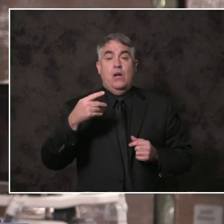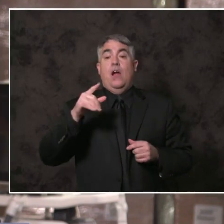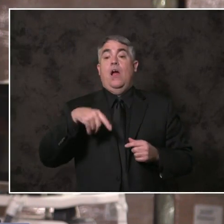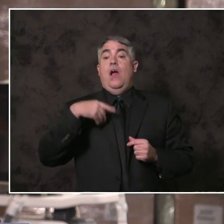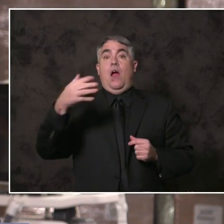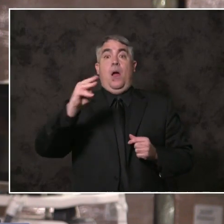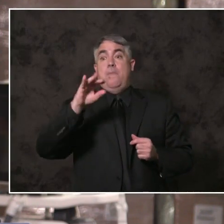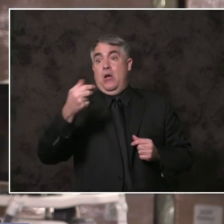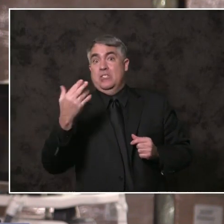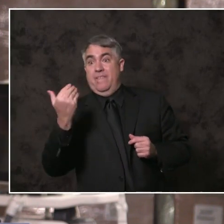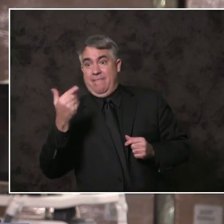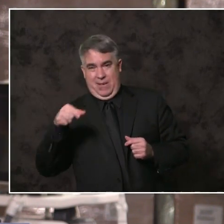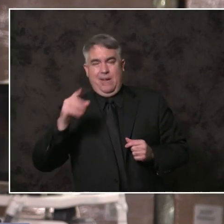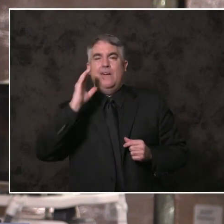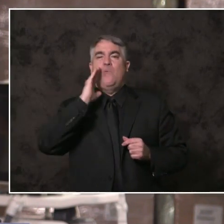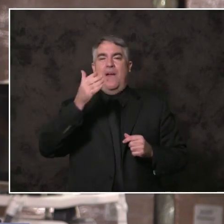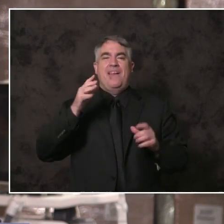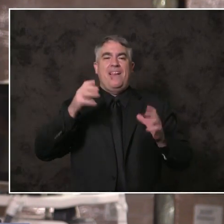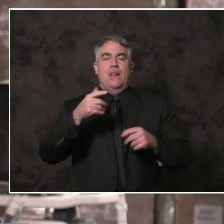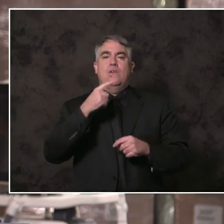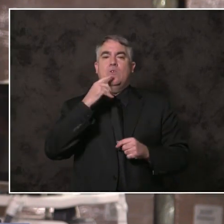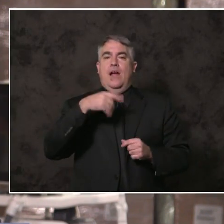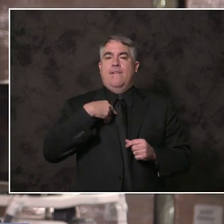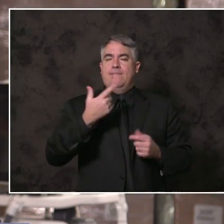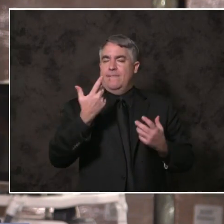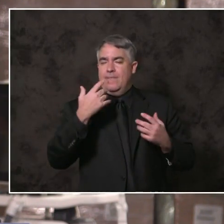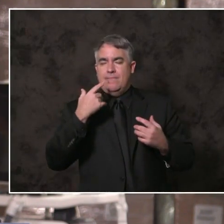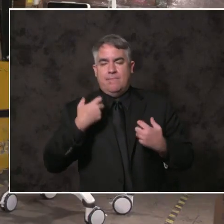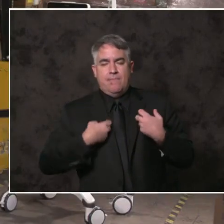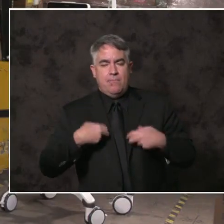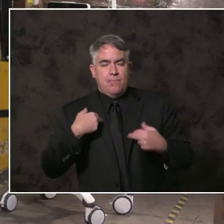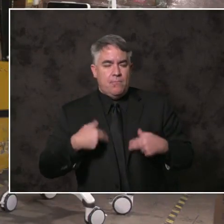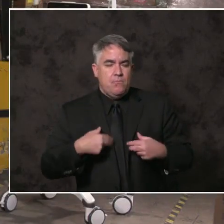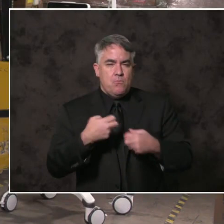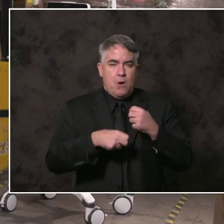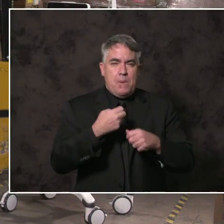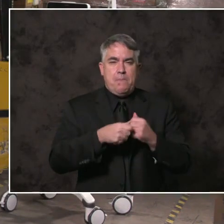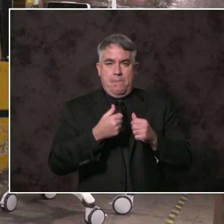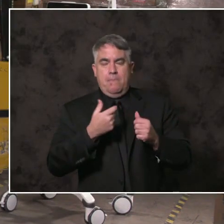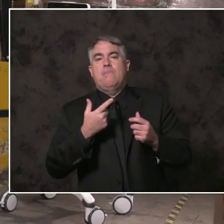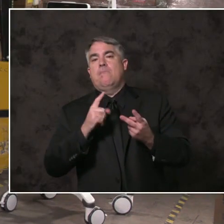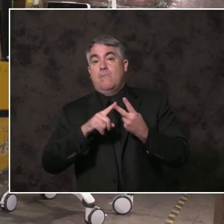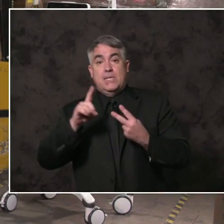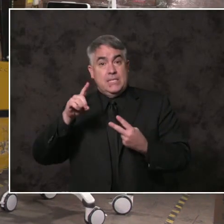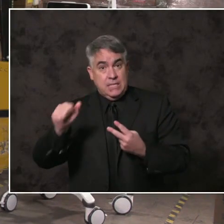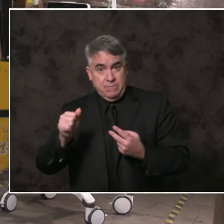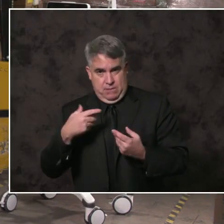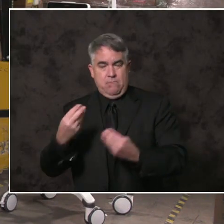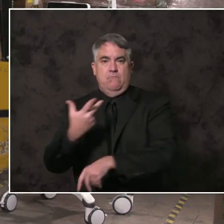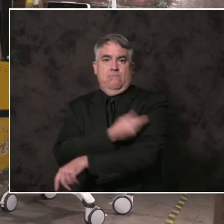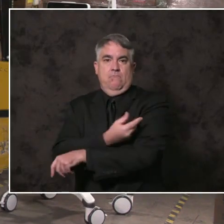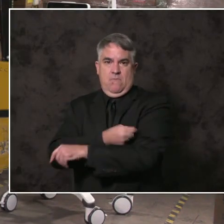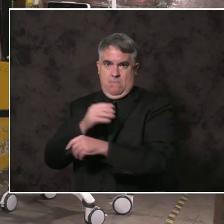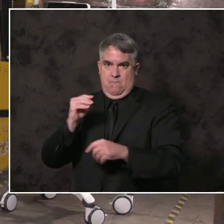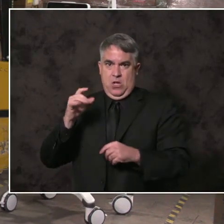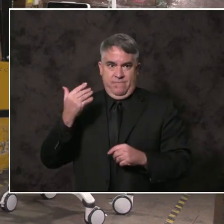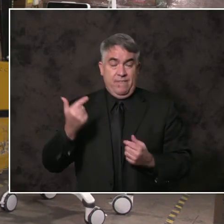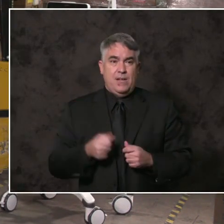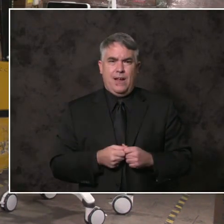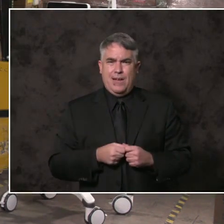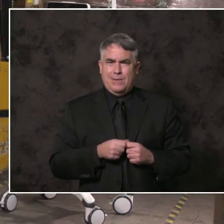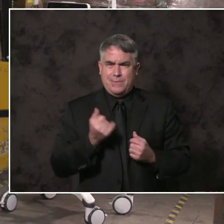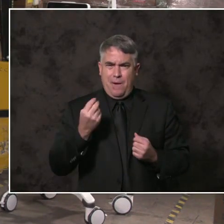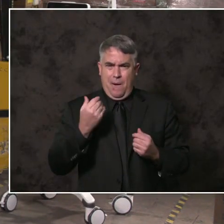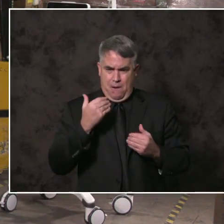vaccines to those with underlying health conditions and disabilities. And while there is hope on the horizon with the vaccine,